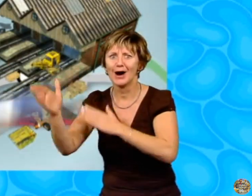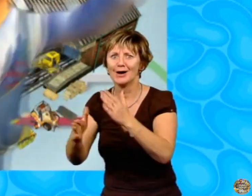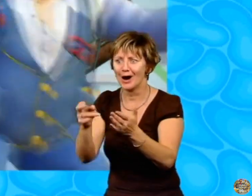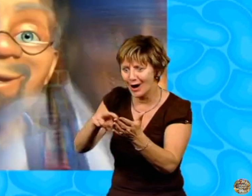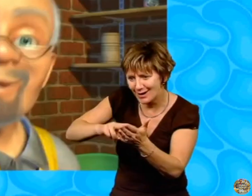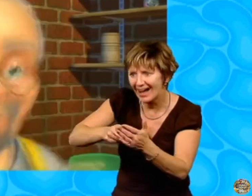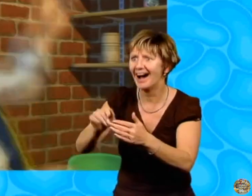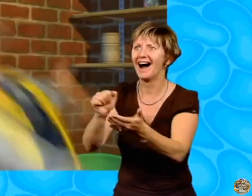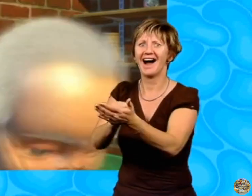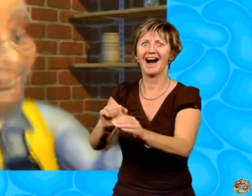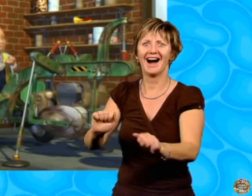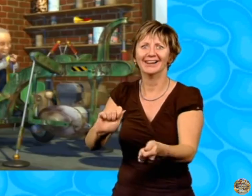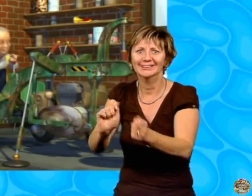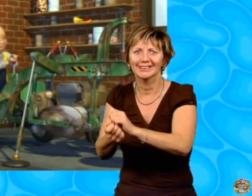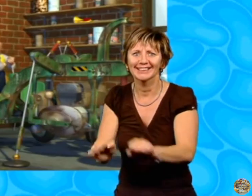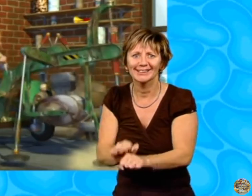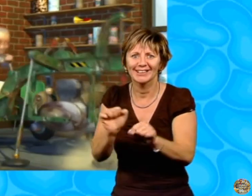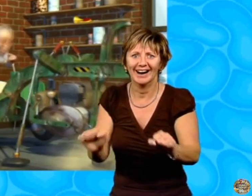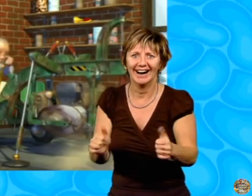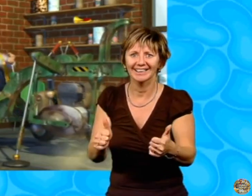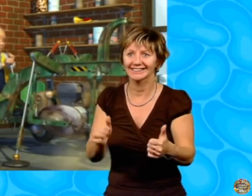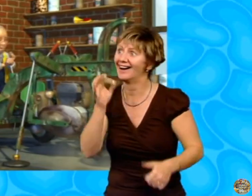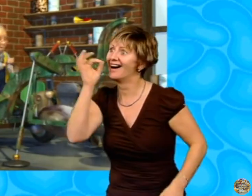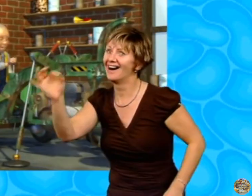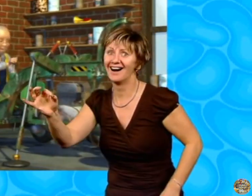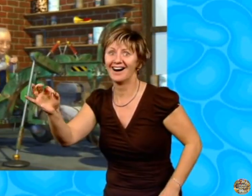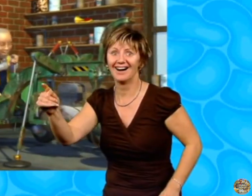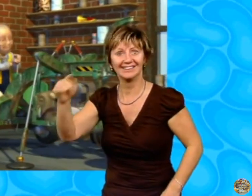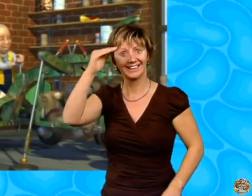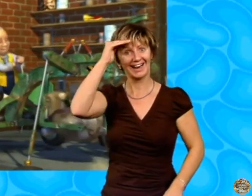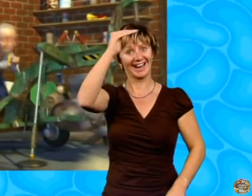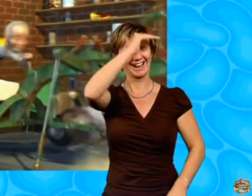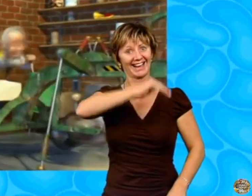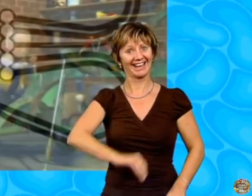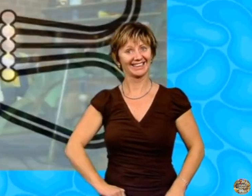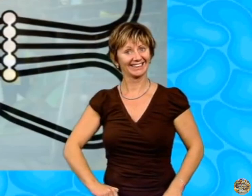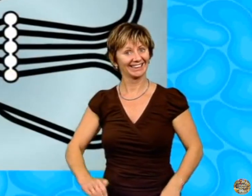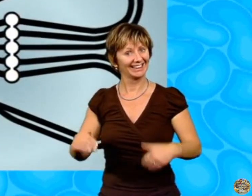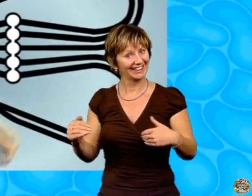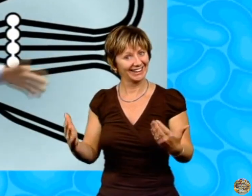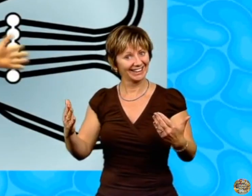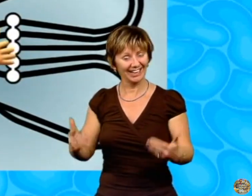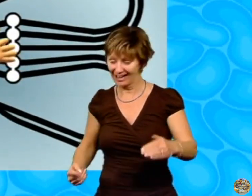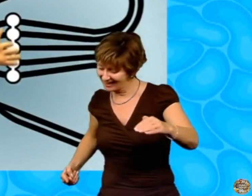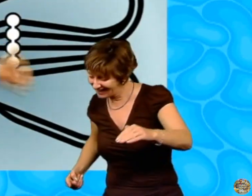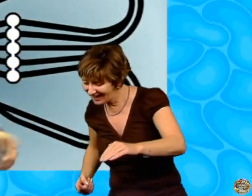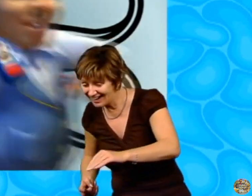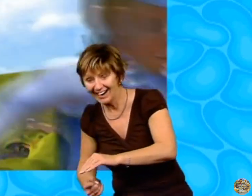Just ask Ernie. Underground Ernie.